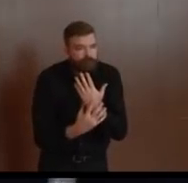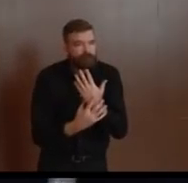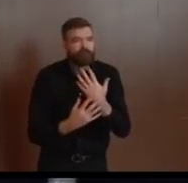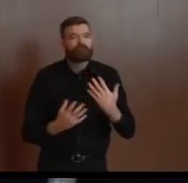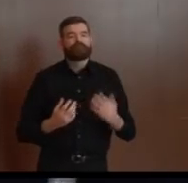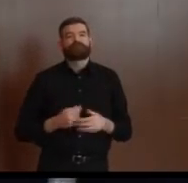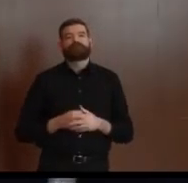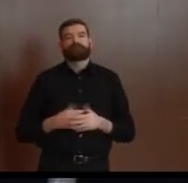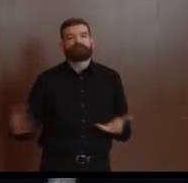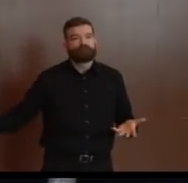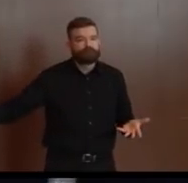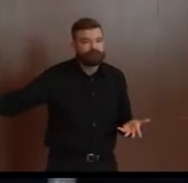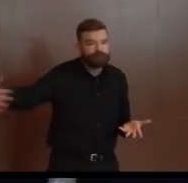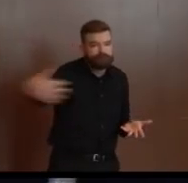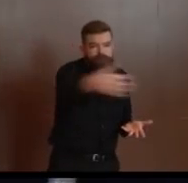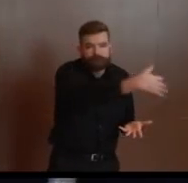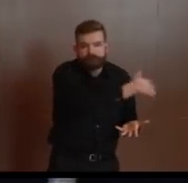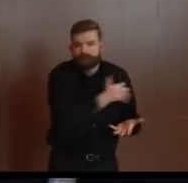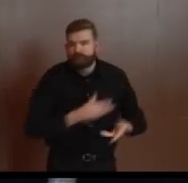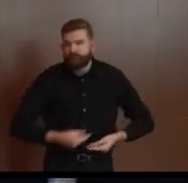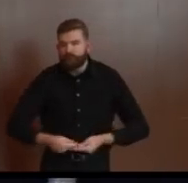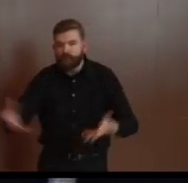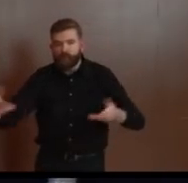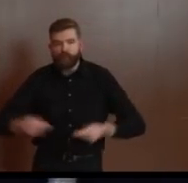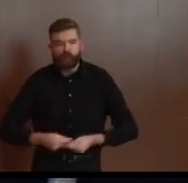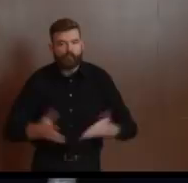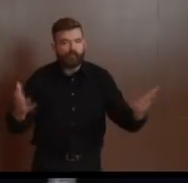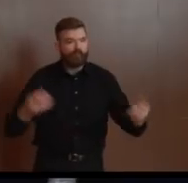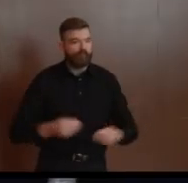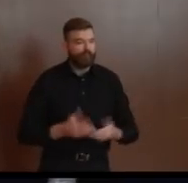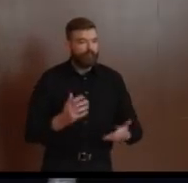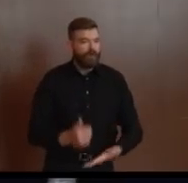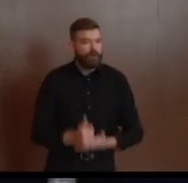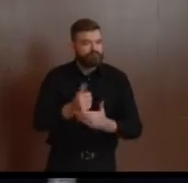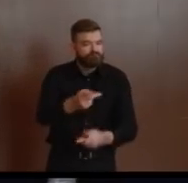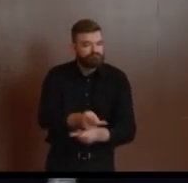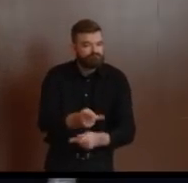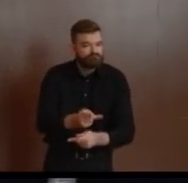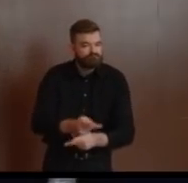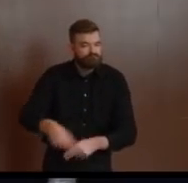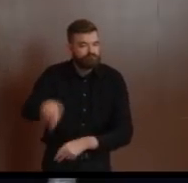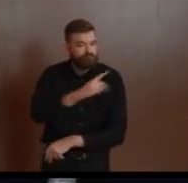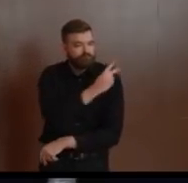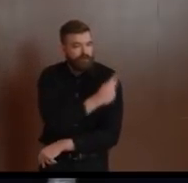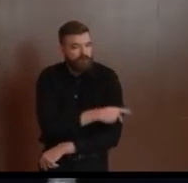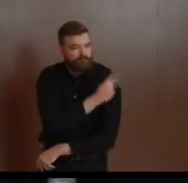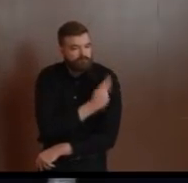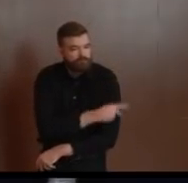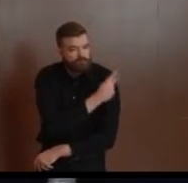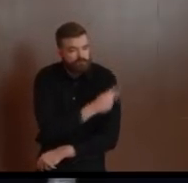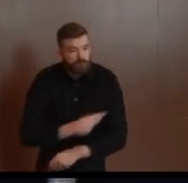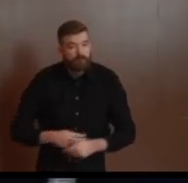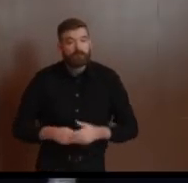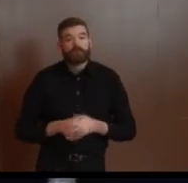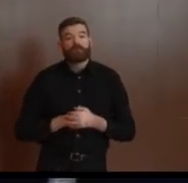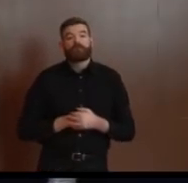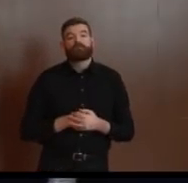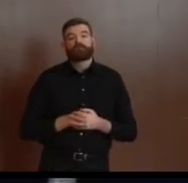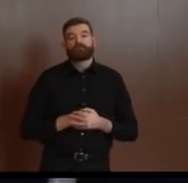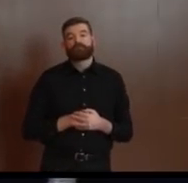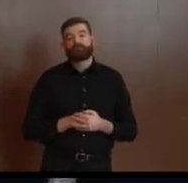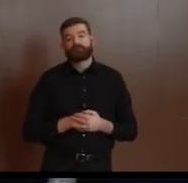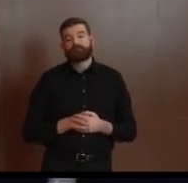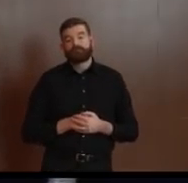Increasing resources for our hospitals and replenishing supplies to keep our healthcare workforce safe are